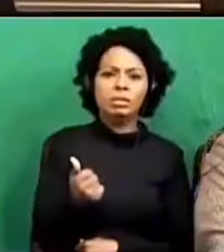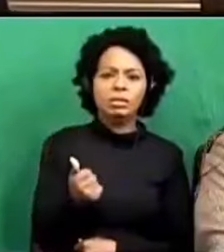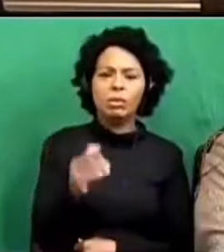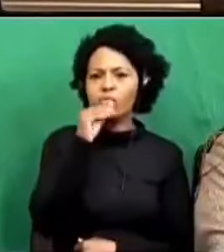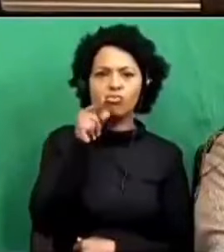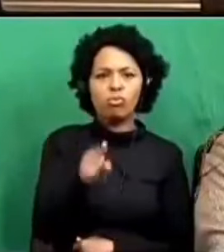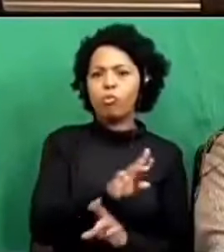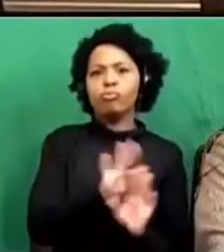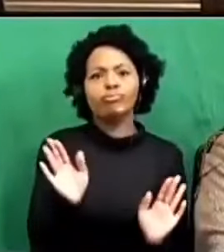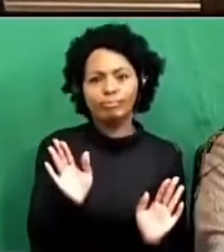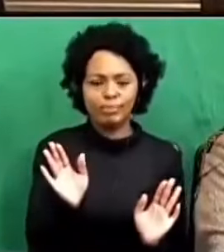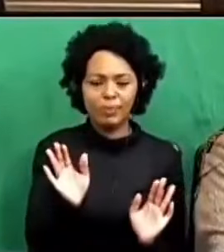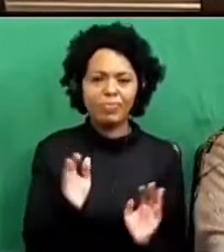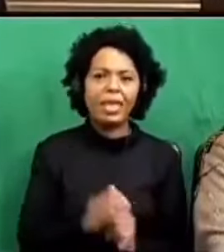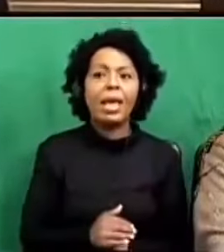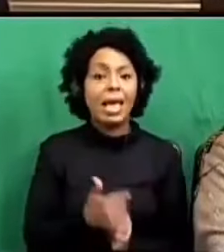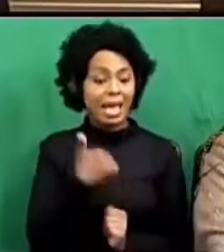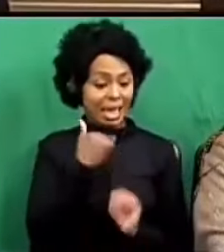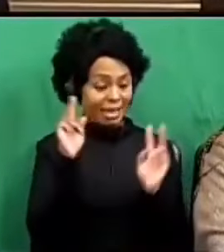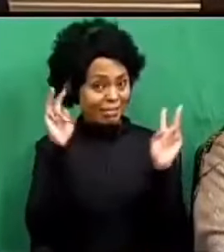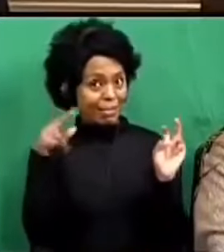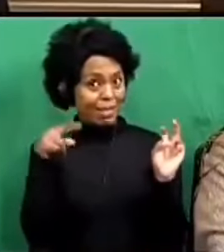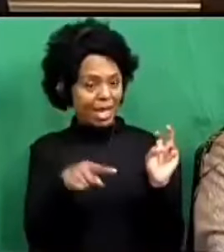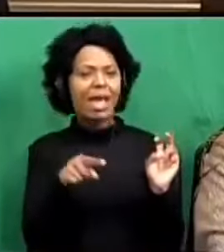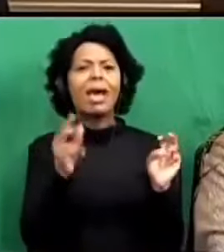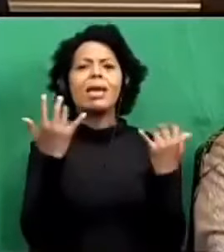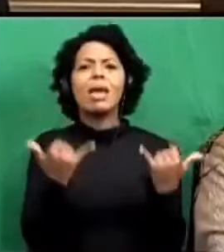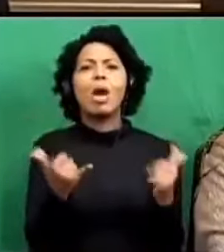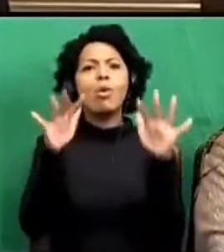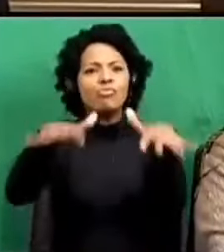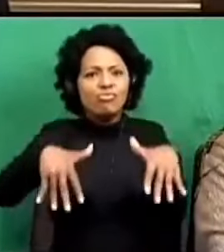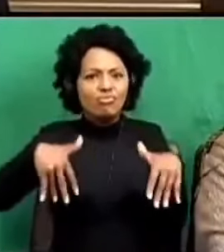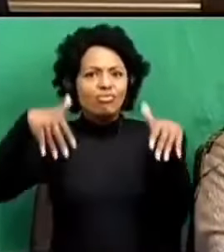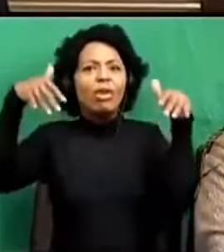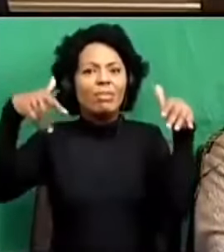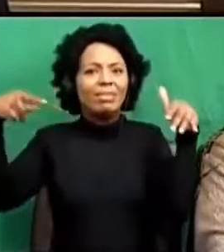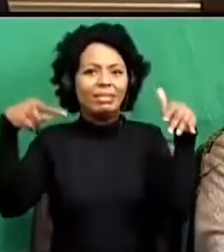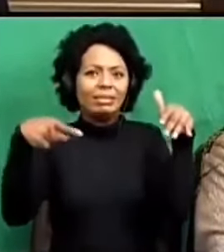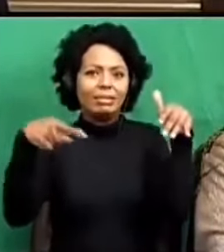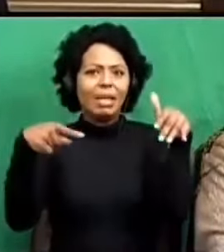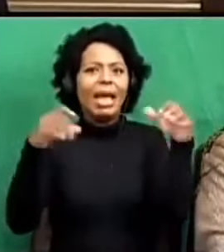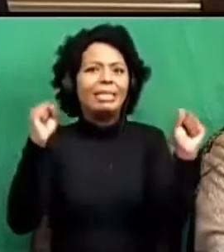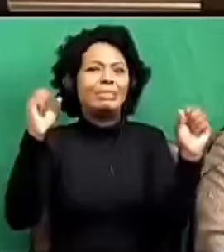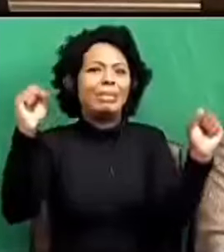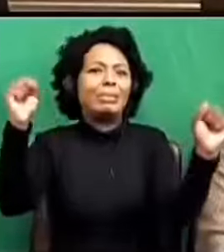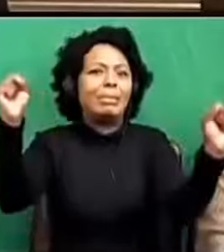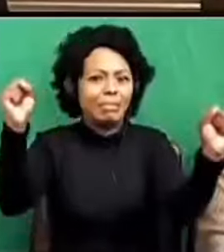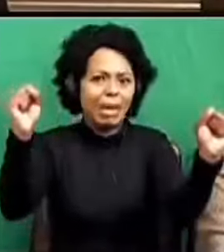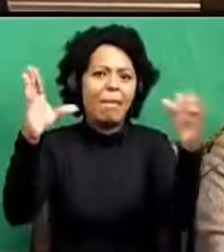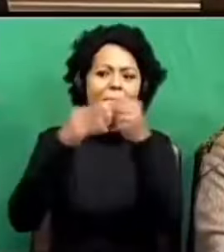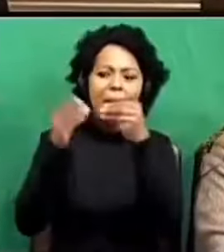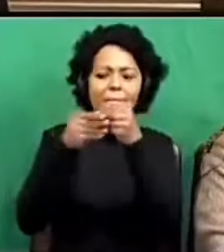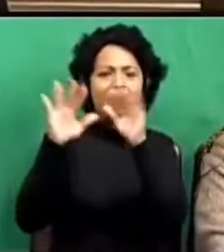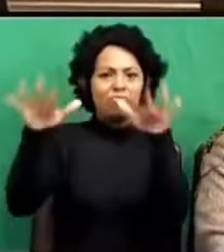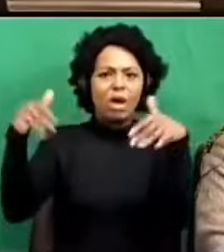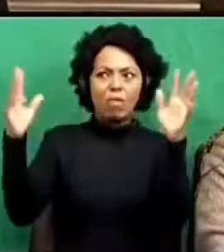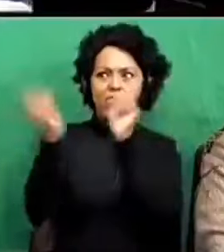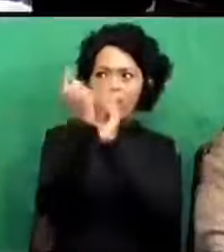Could I just rule on this matter? It's not parliamentary to specifically speak to a specific member.